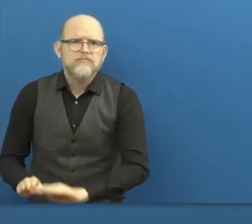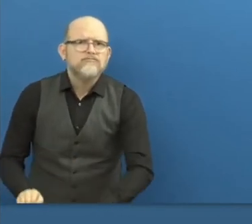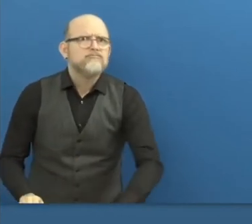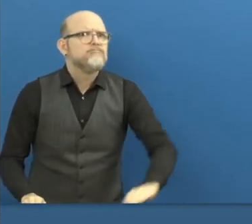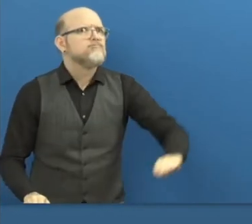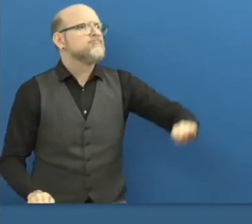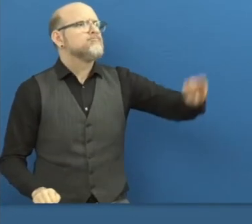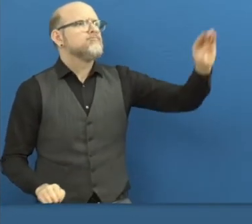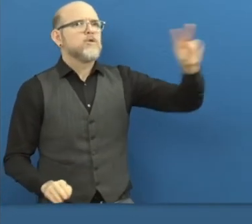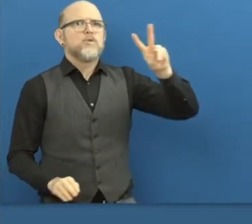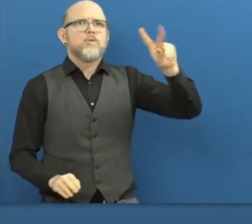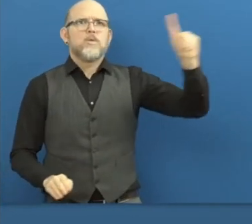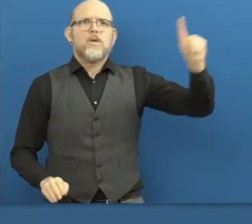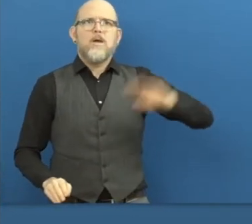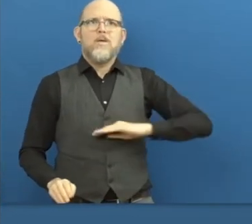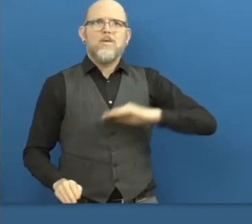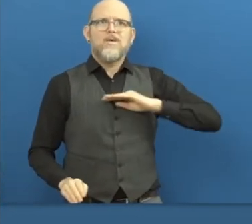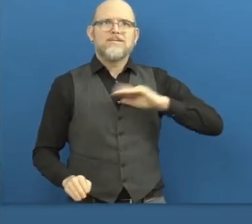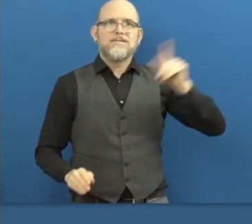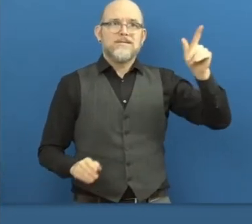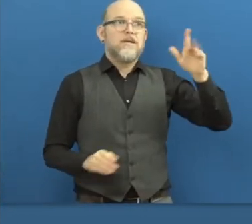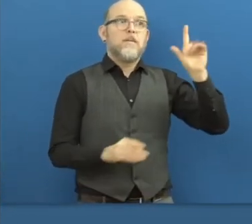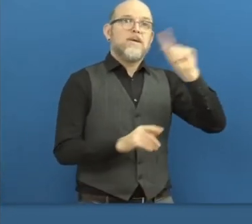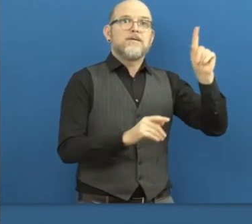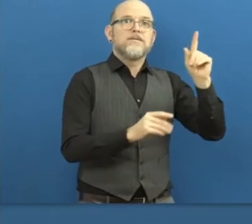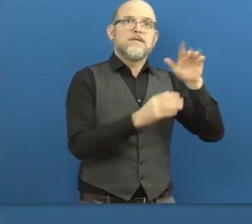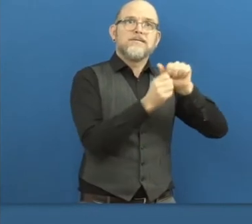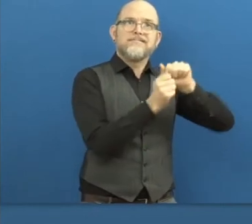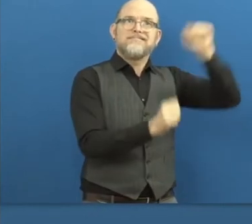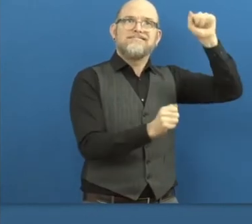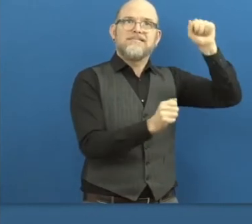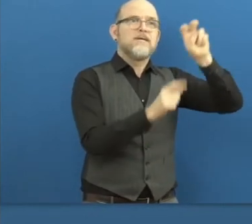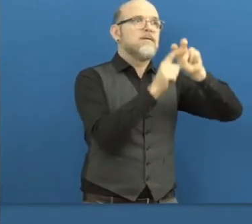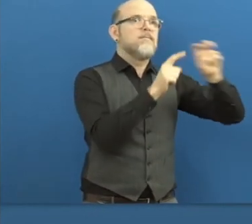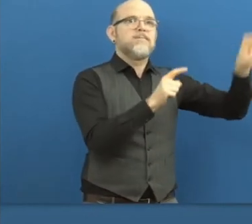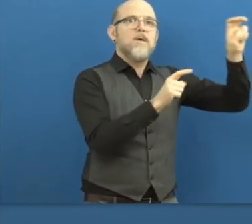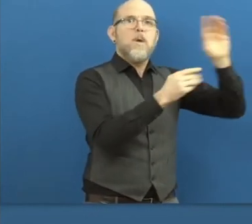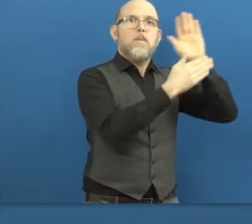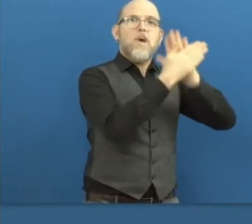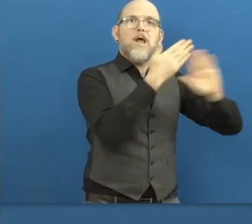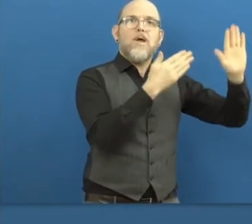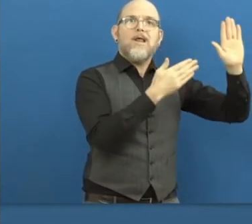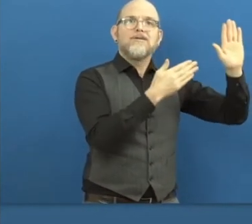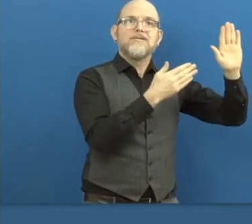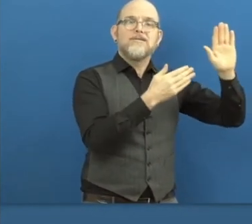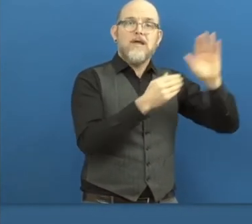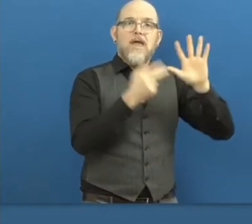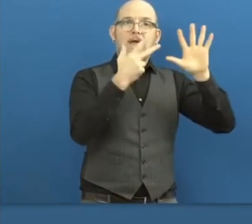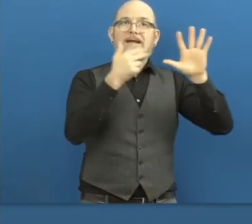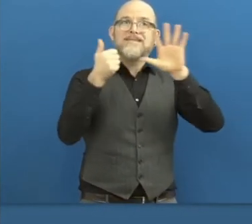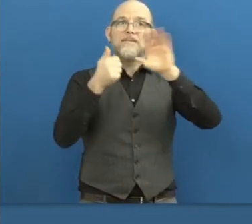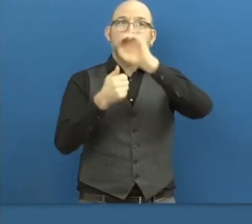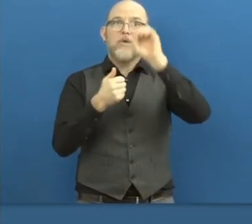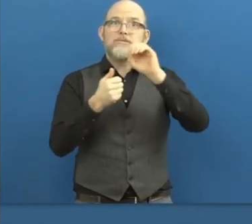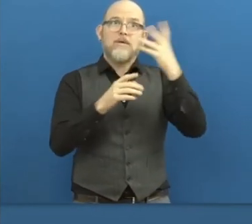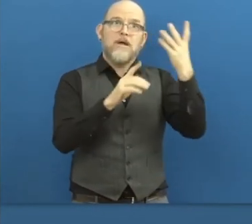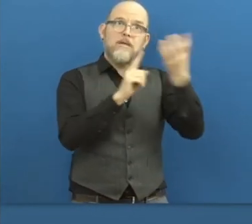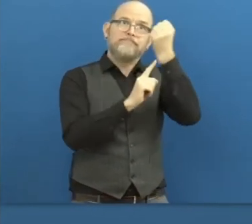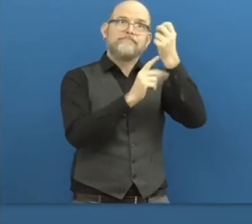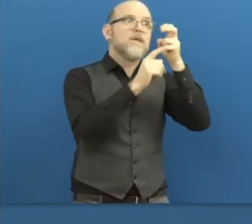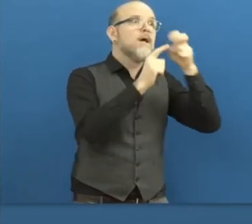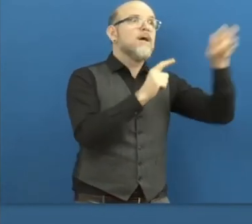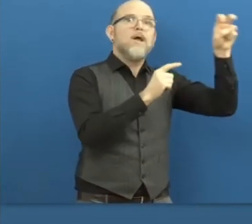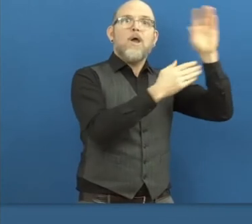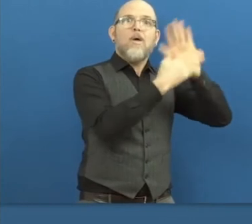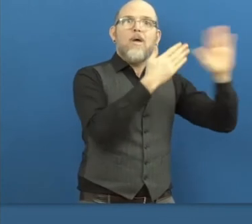to college at the rate of 86 percent, which is higher than public schools and other students with disabilities throughout the